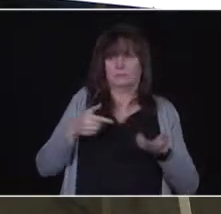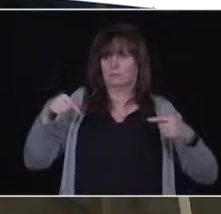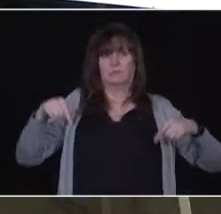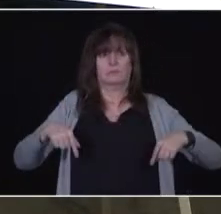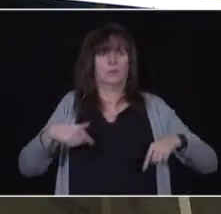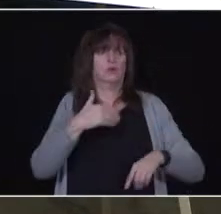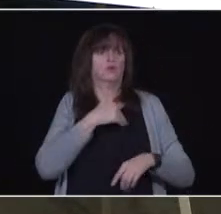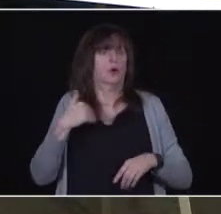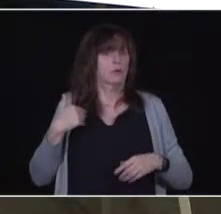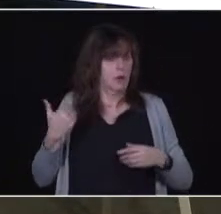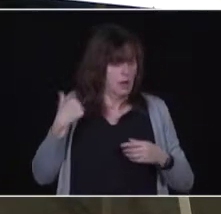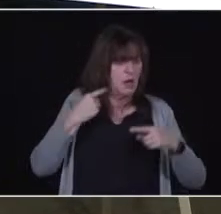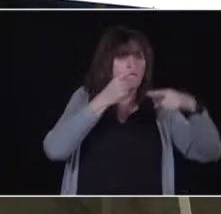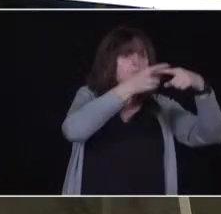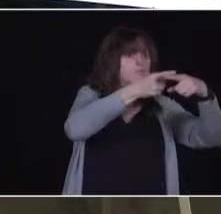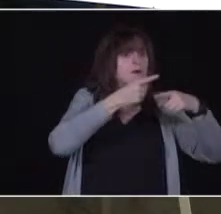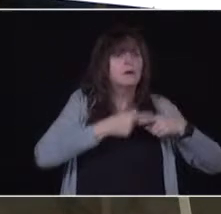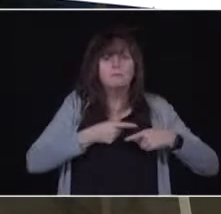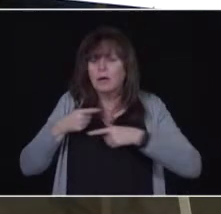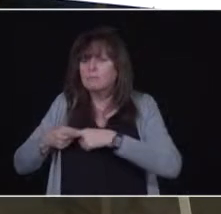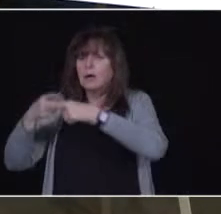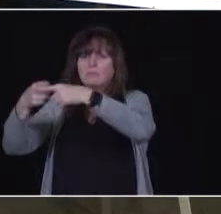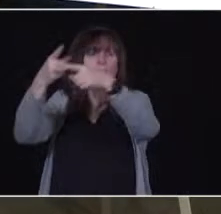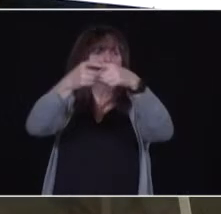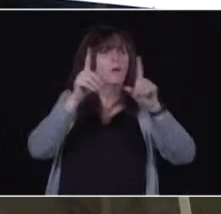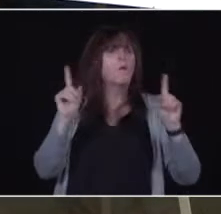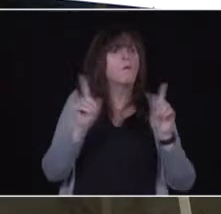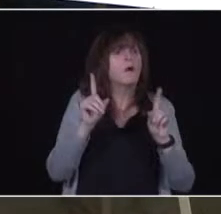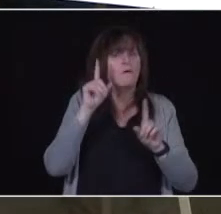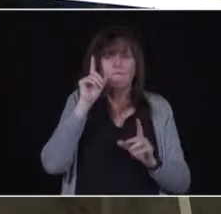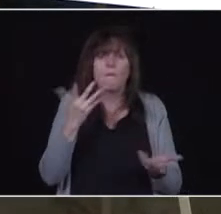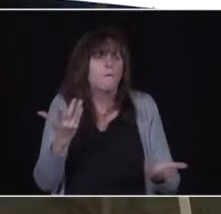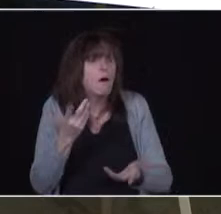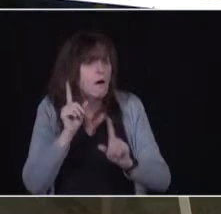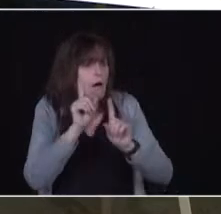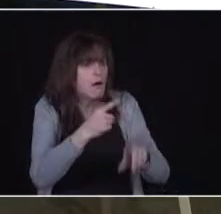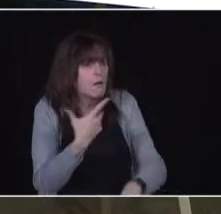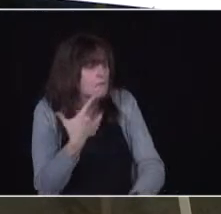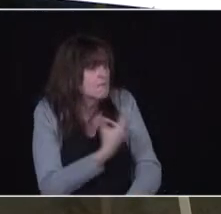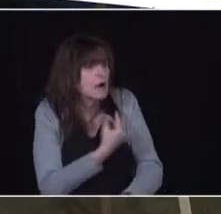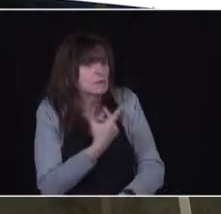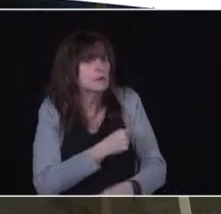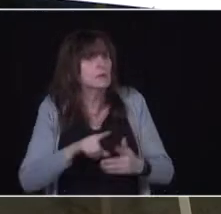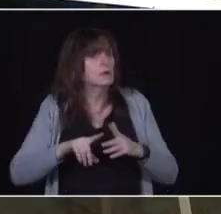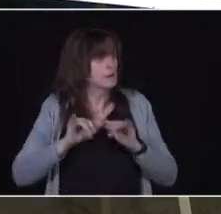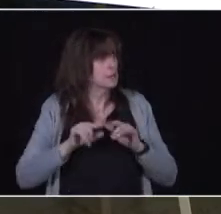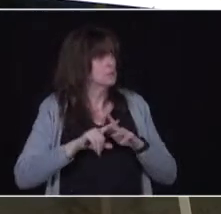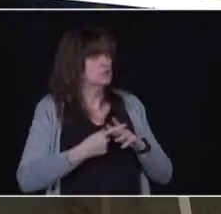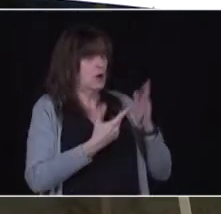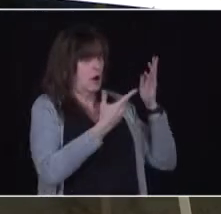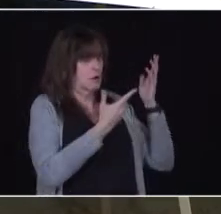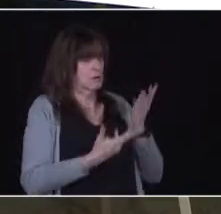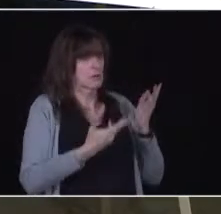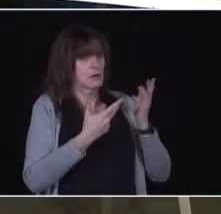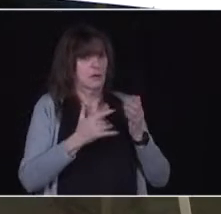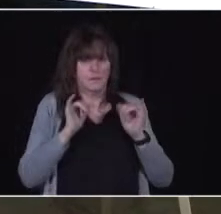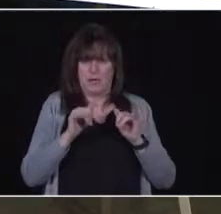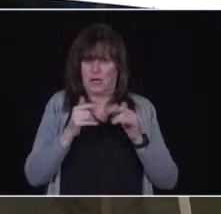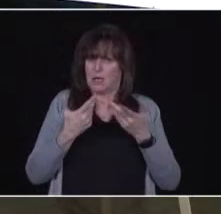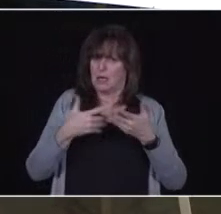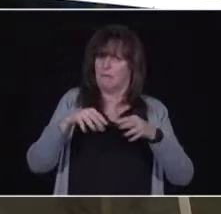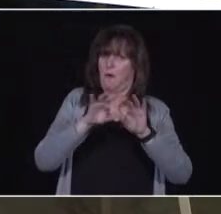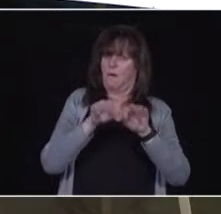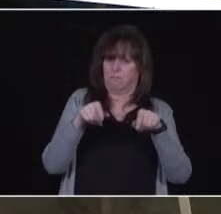and they will start them up as vaccines become available. So that is part of it. To have vaccination centres ready without